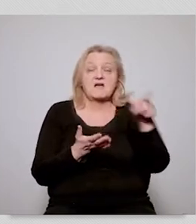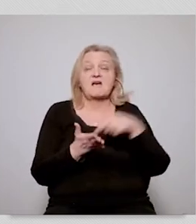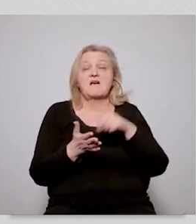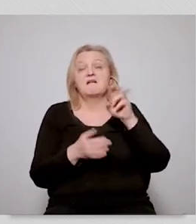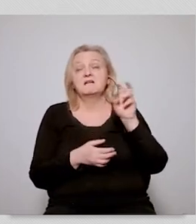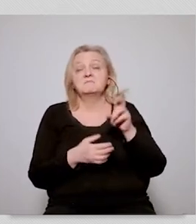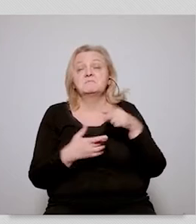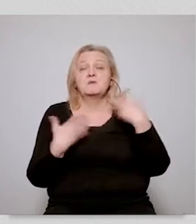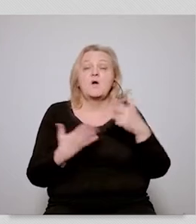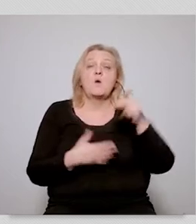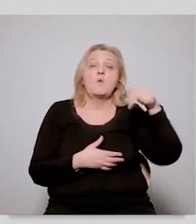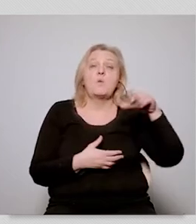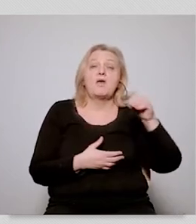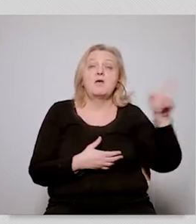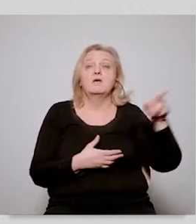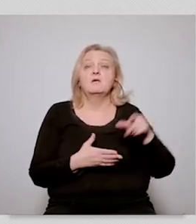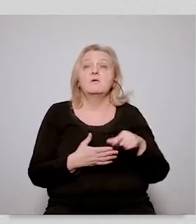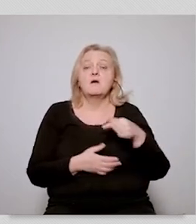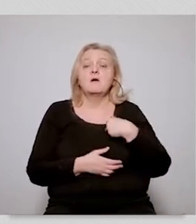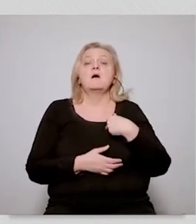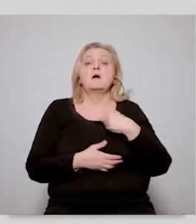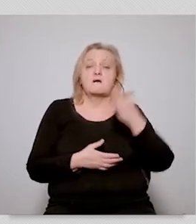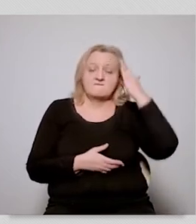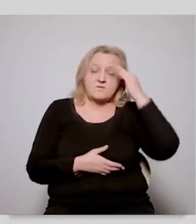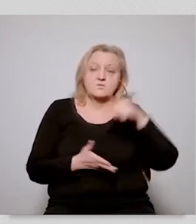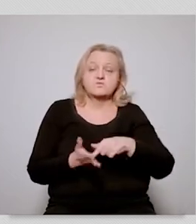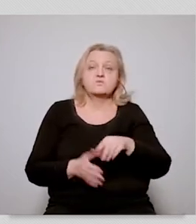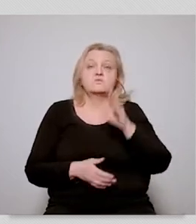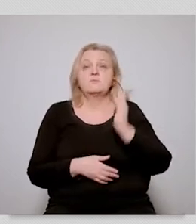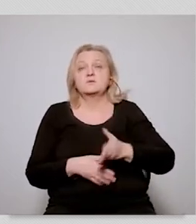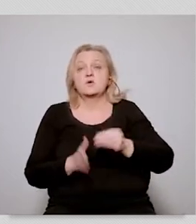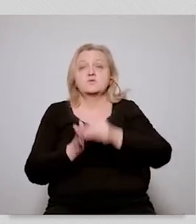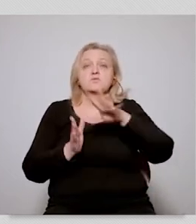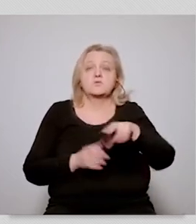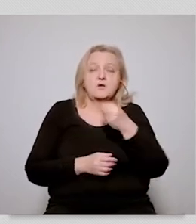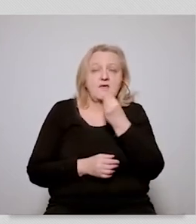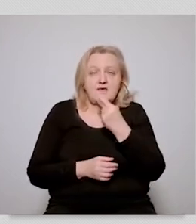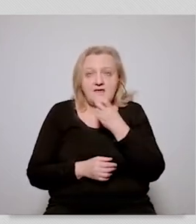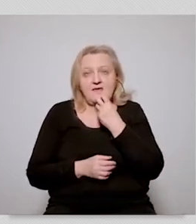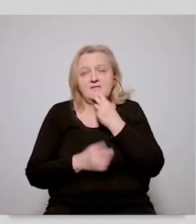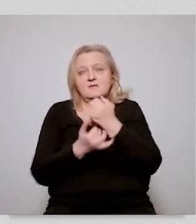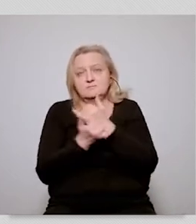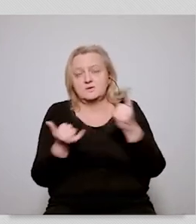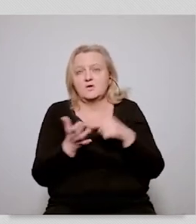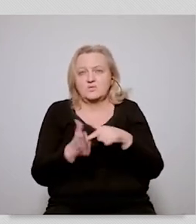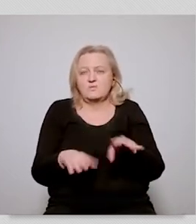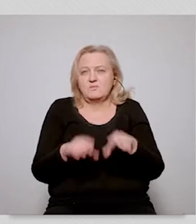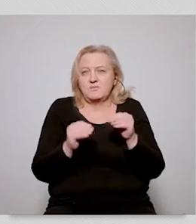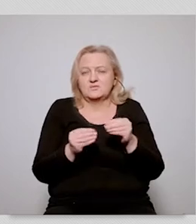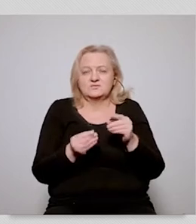it with anything you like so people will say for example that the energy prices are going to